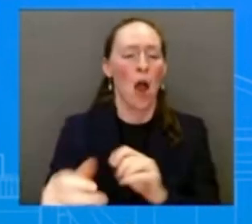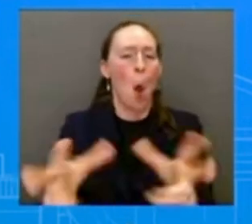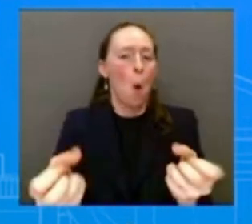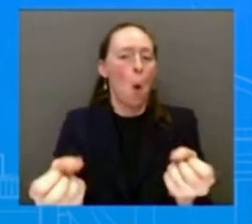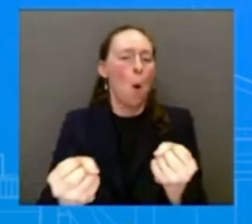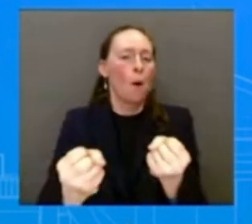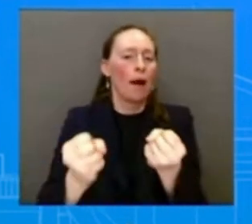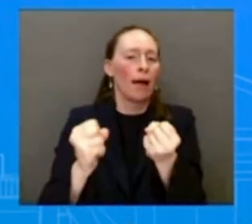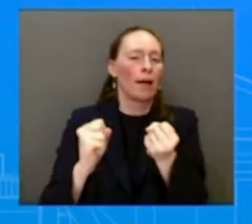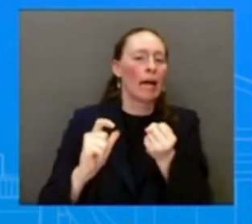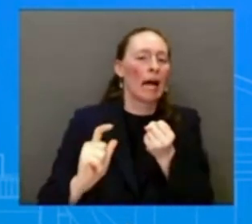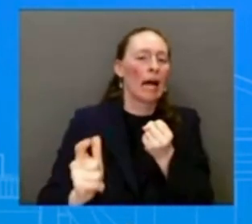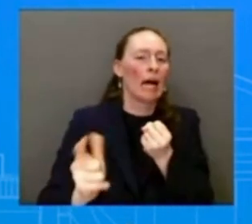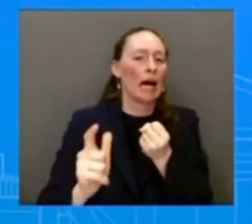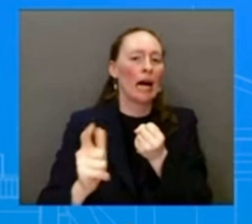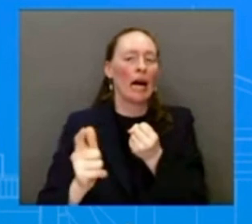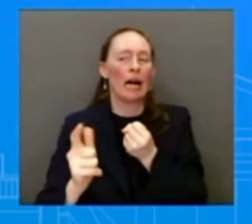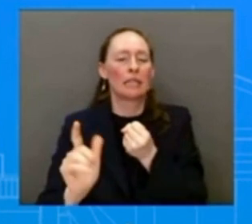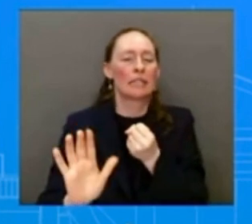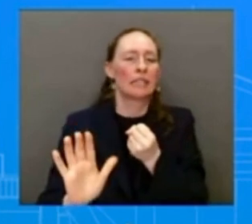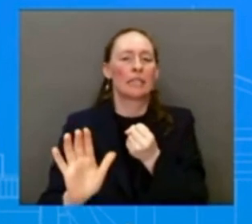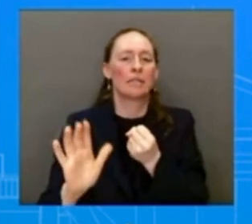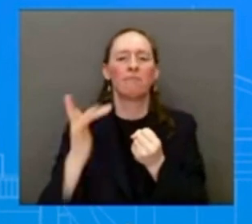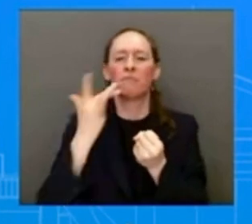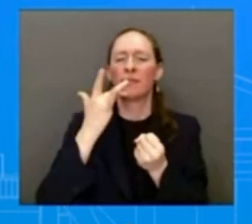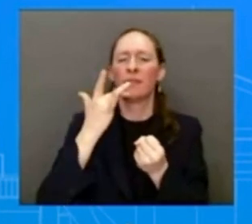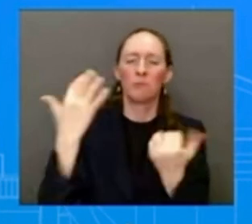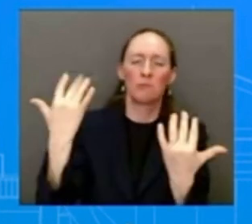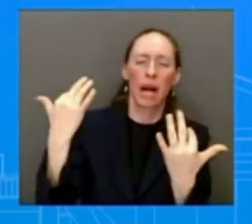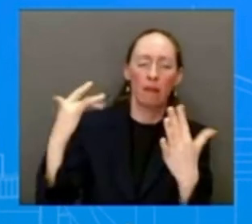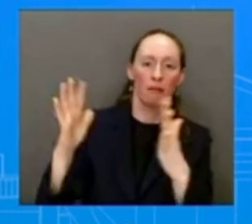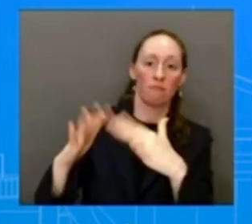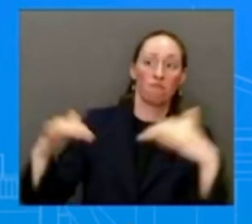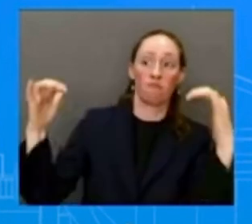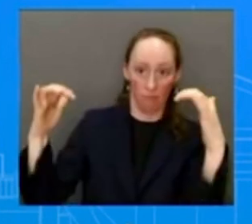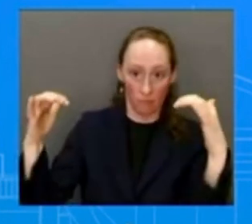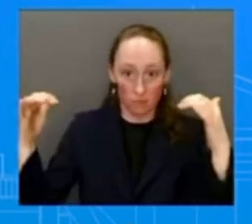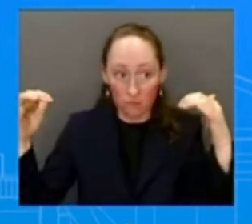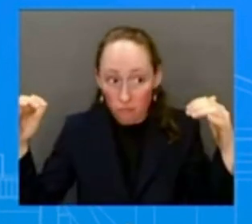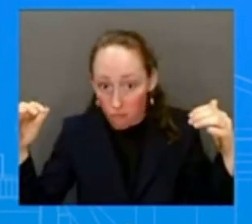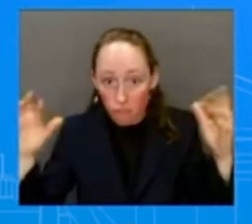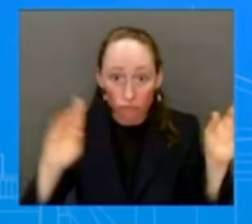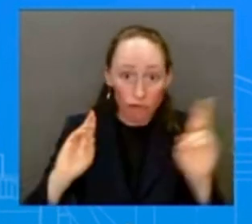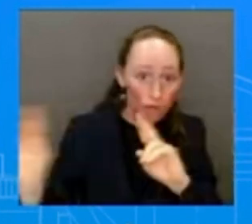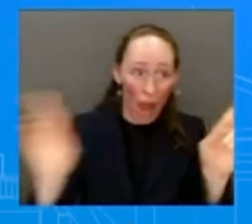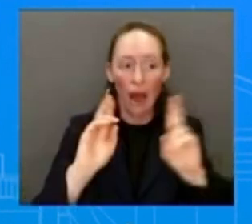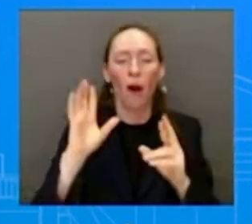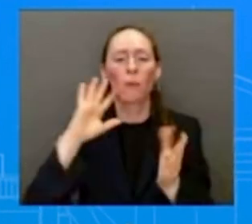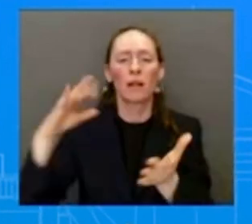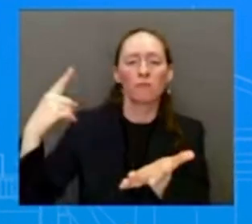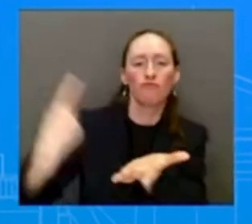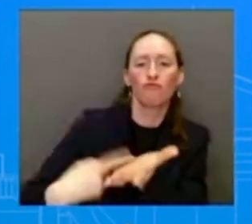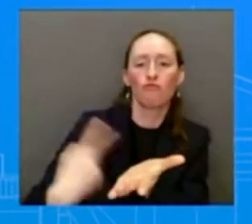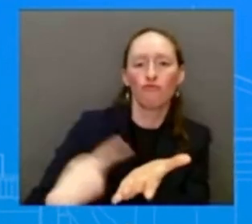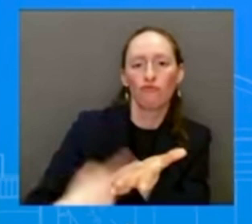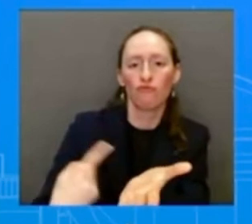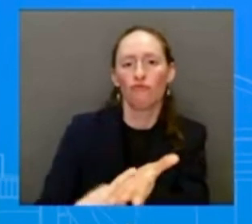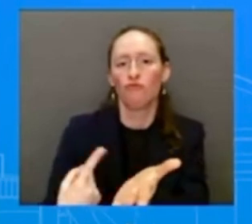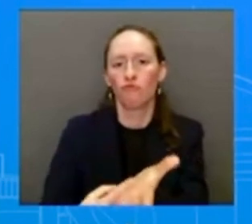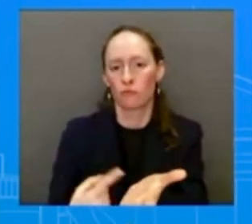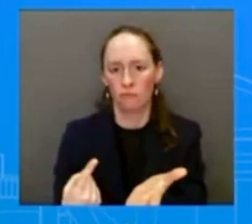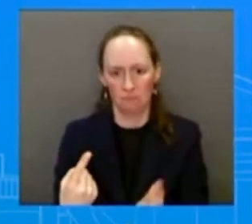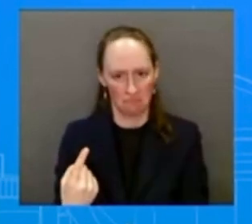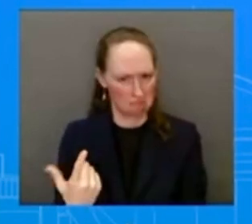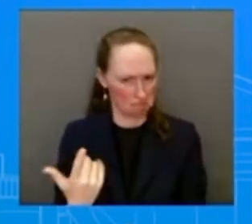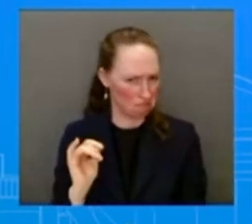One, just generally, do you have any reaction? And two, does delaying meet the administration's concerns, any consensus,